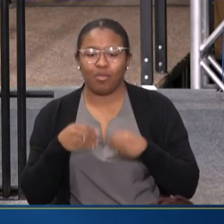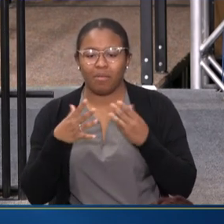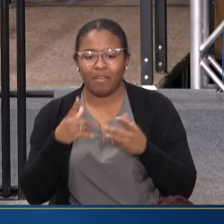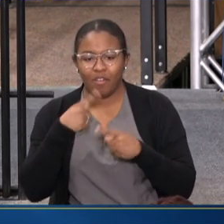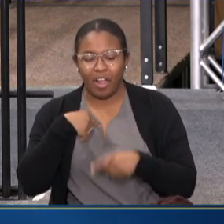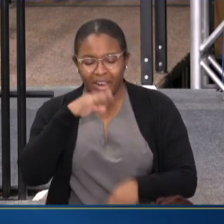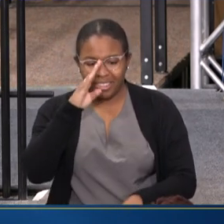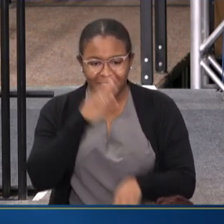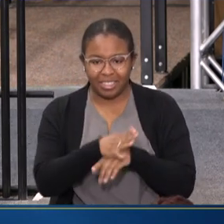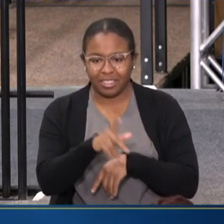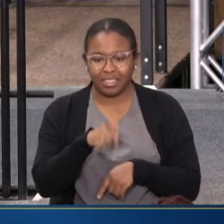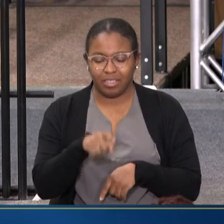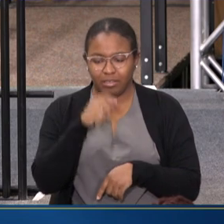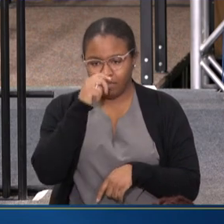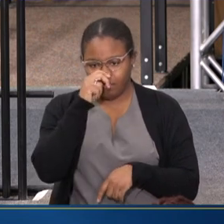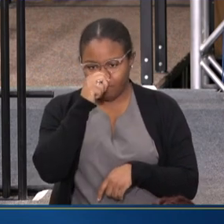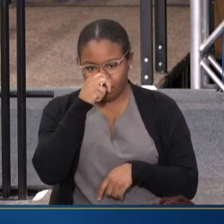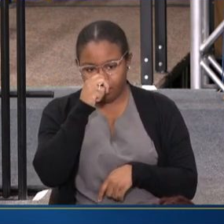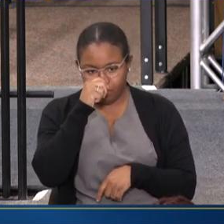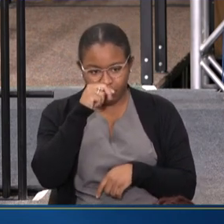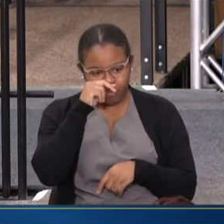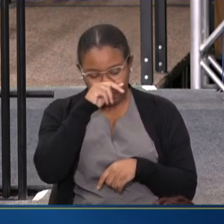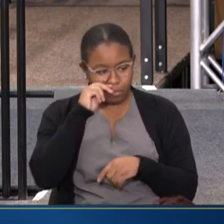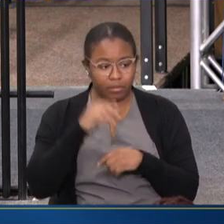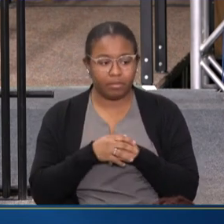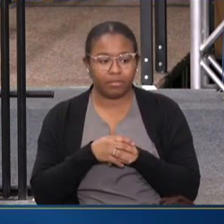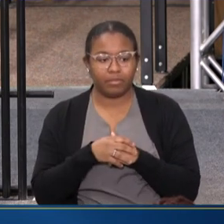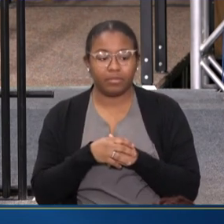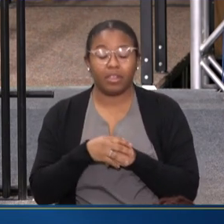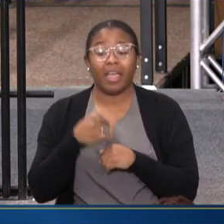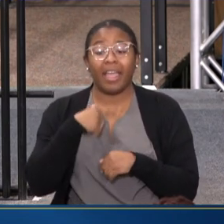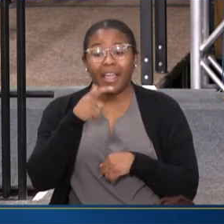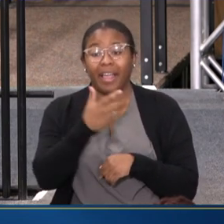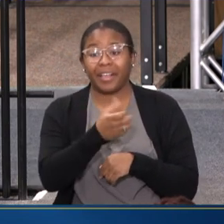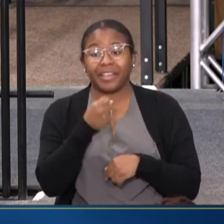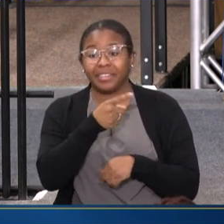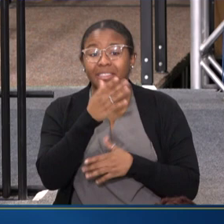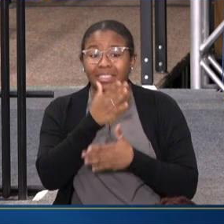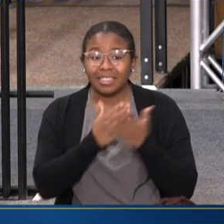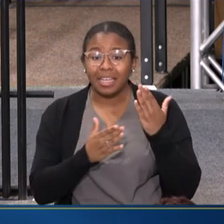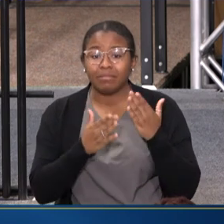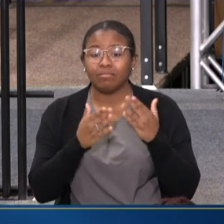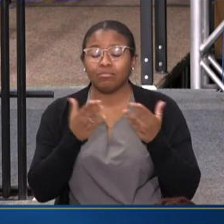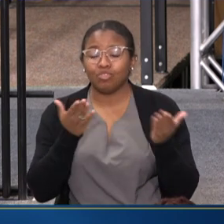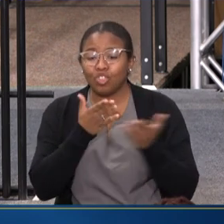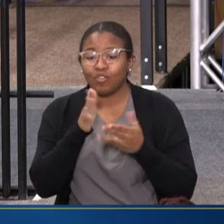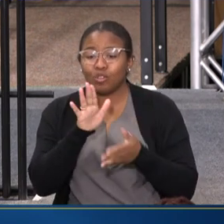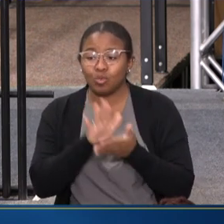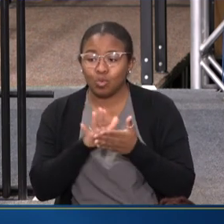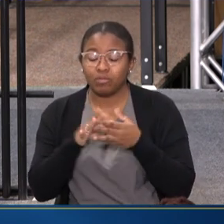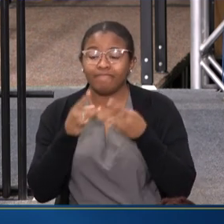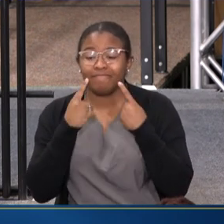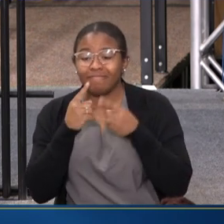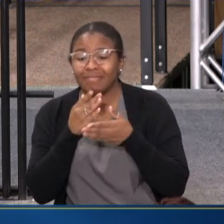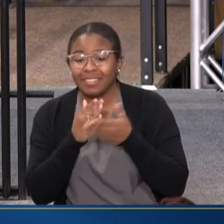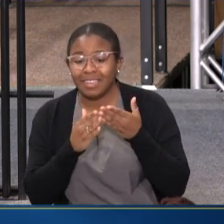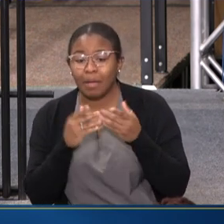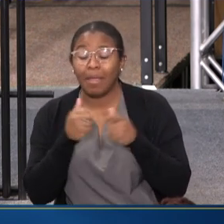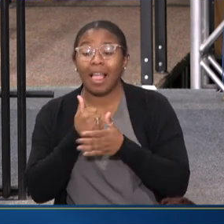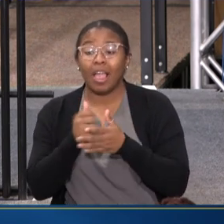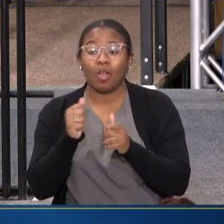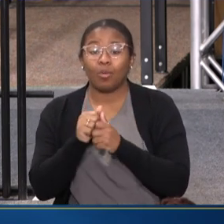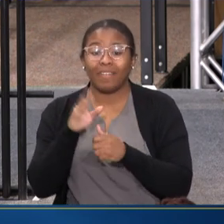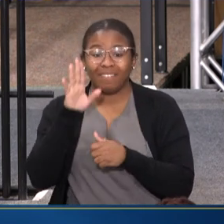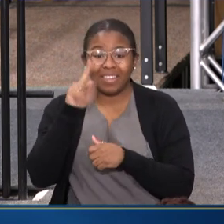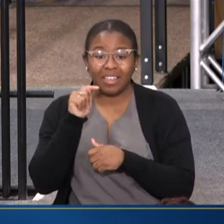SON'S NEEDS. WE WERE ABLE TO GET HIM SOME OF THE SERVICES HE NEEDED AT SCHOOL AND WITH THE HELP OF THE VIETNAM